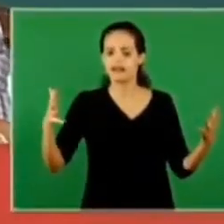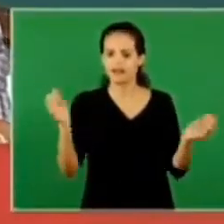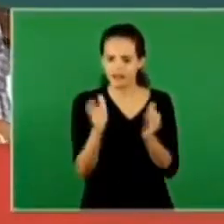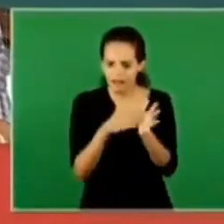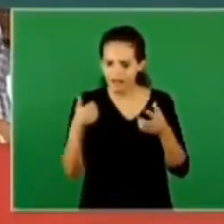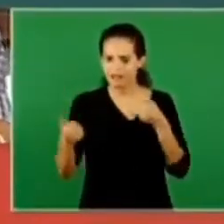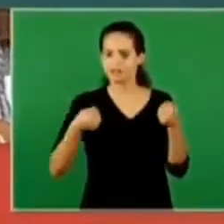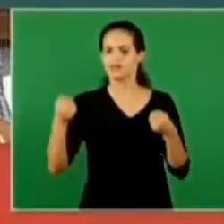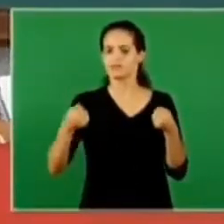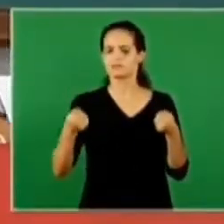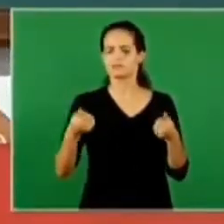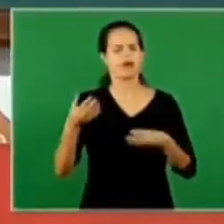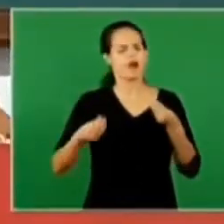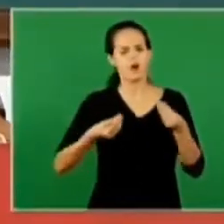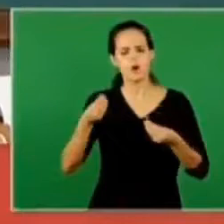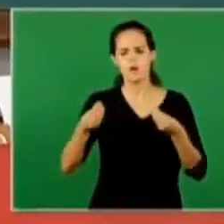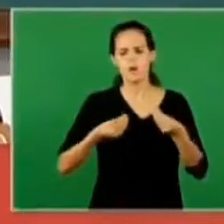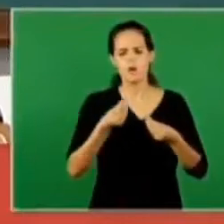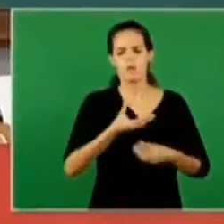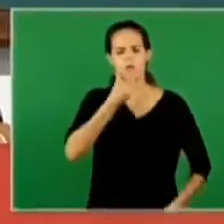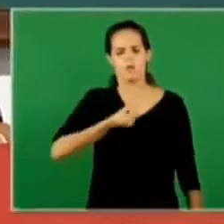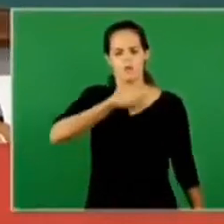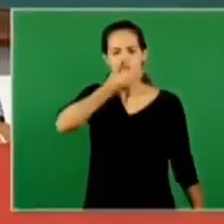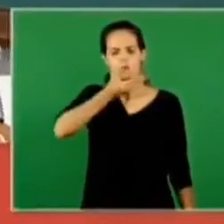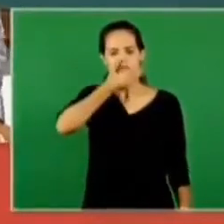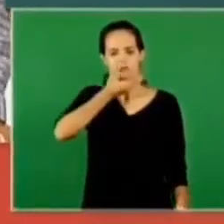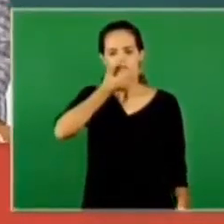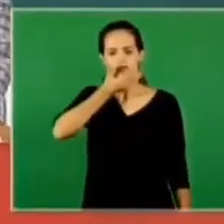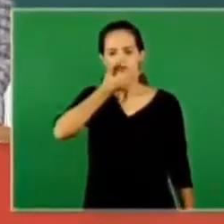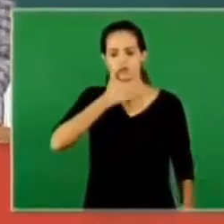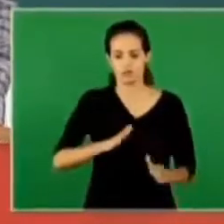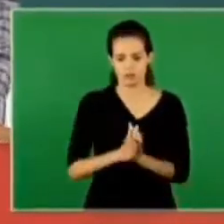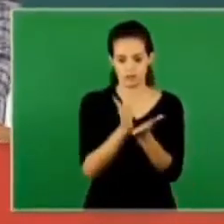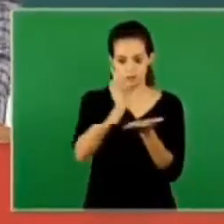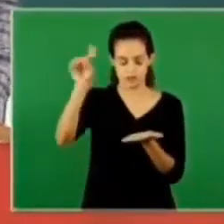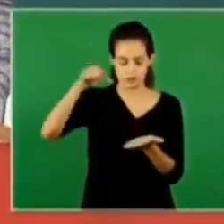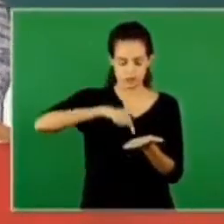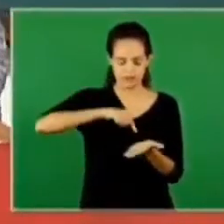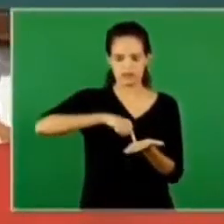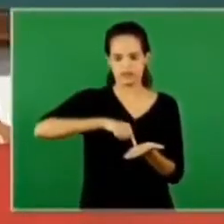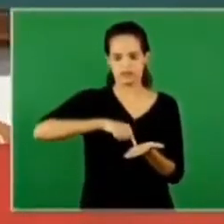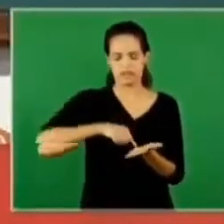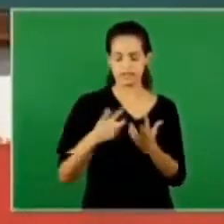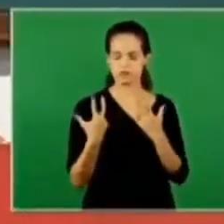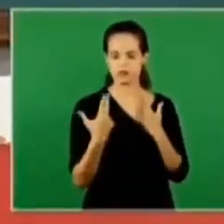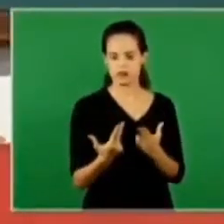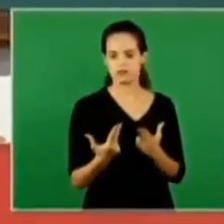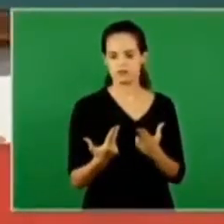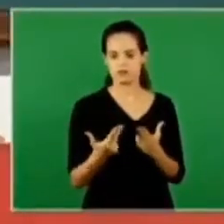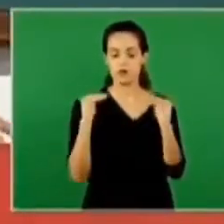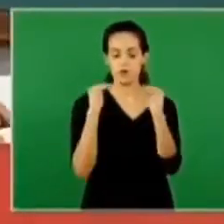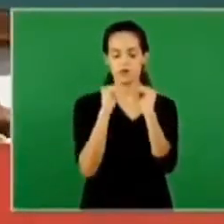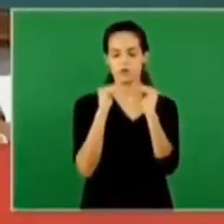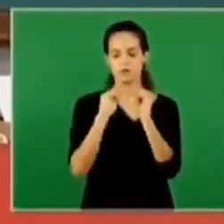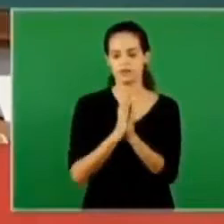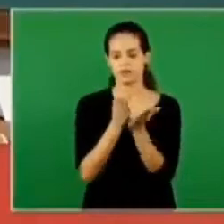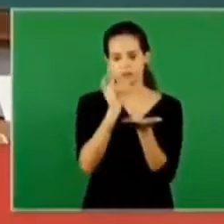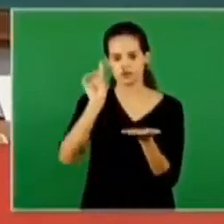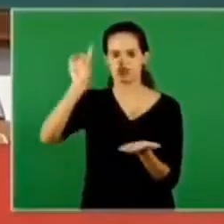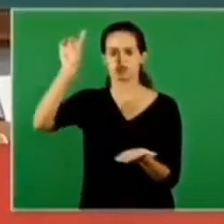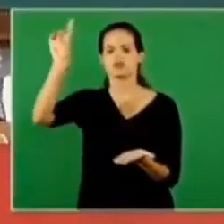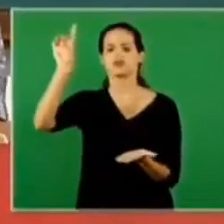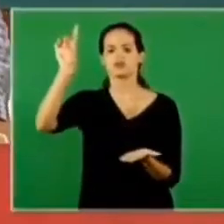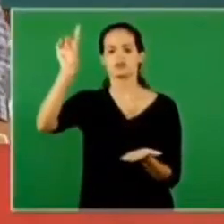but pastor how is that possible getting married how is this getting married with a man get married with a man according to the biblical